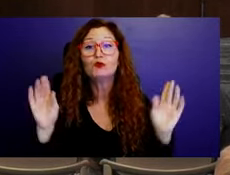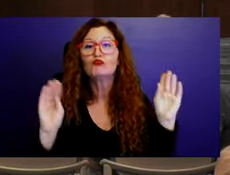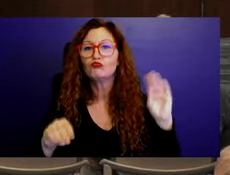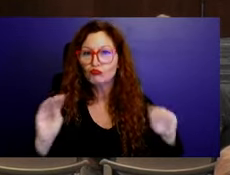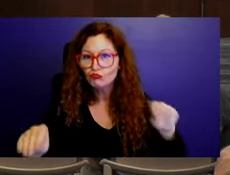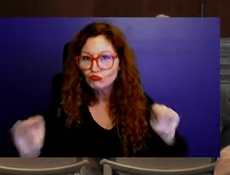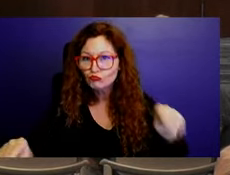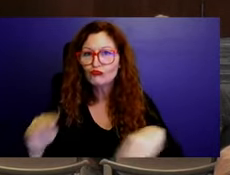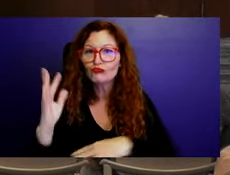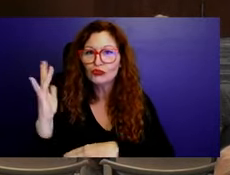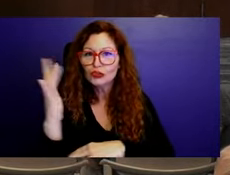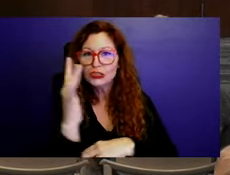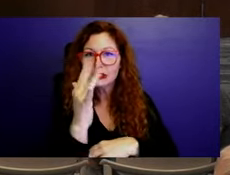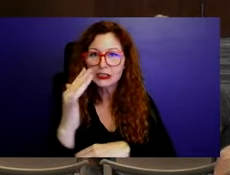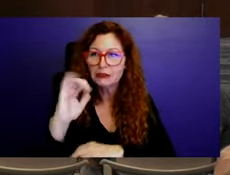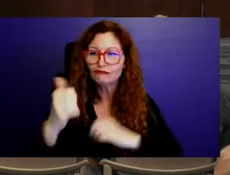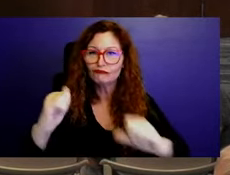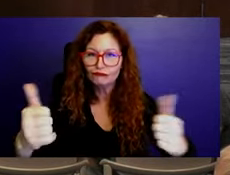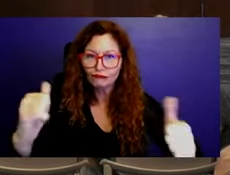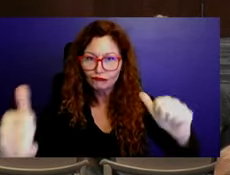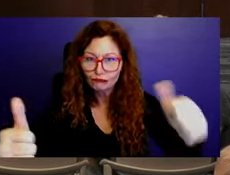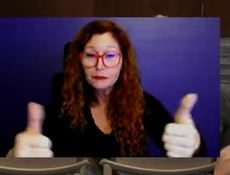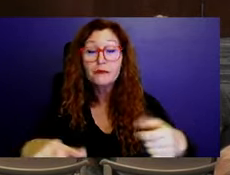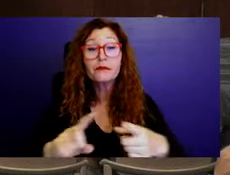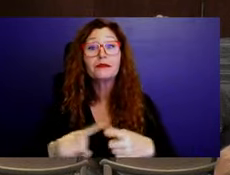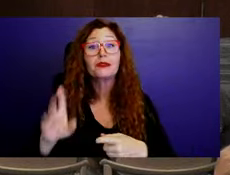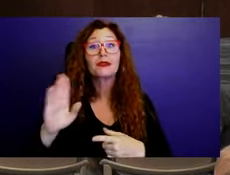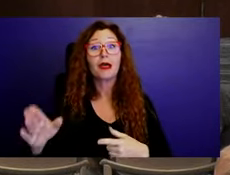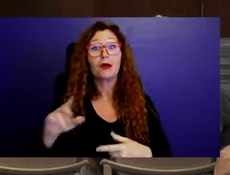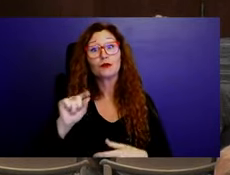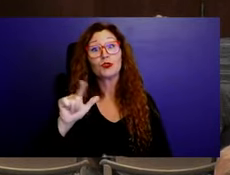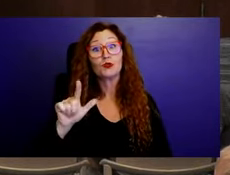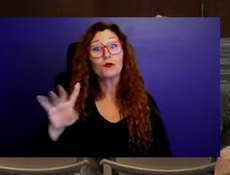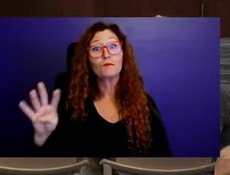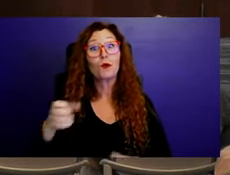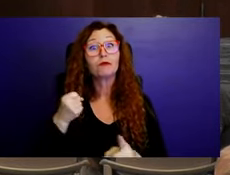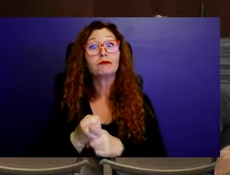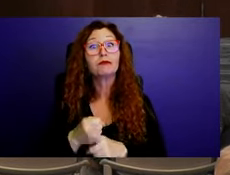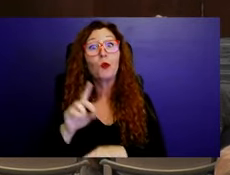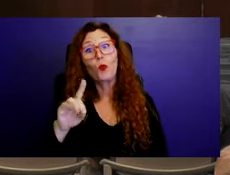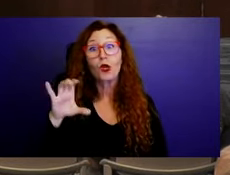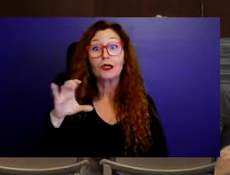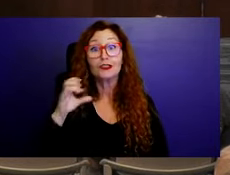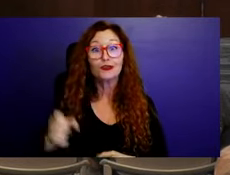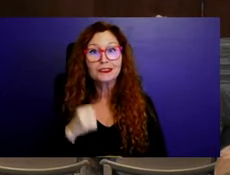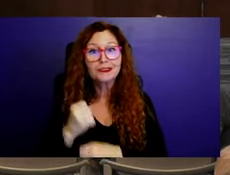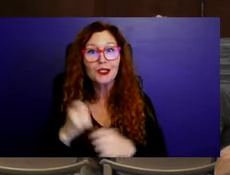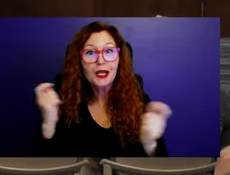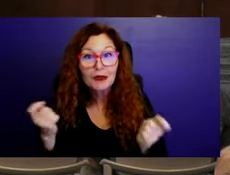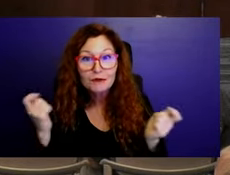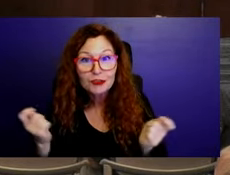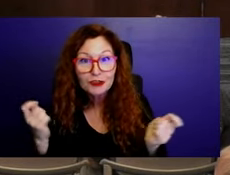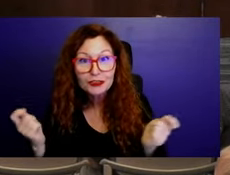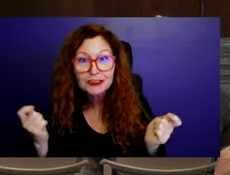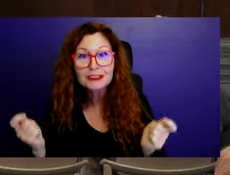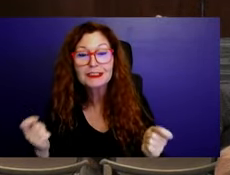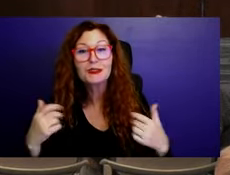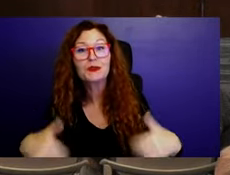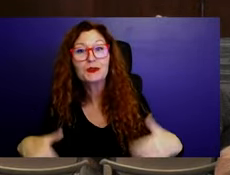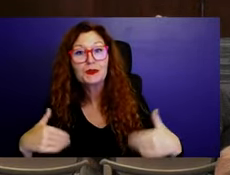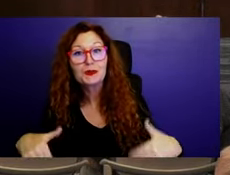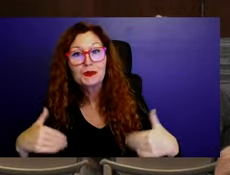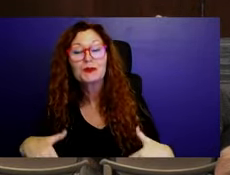its 100th anniversary in 2024, and the Boyne Beach Garden Club will celebrate both Florida Arbor Day and